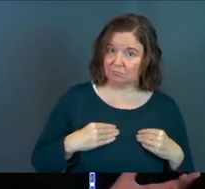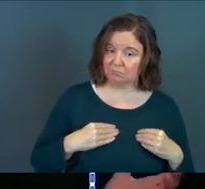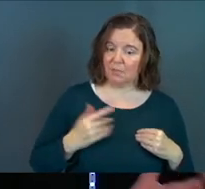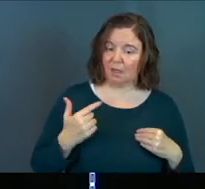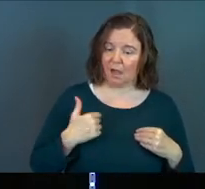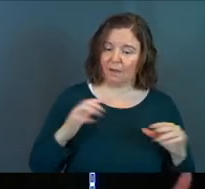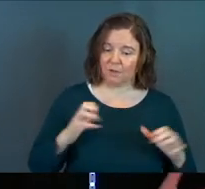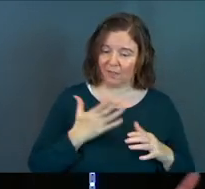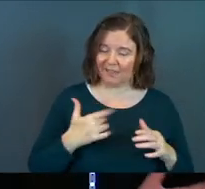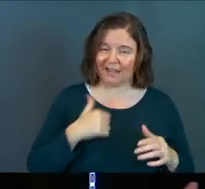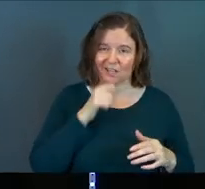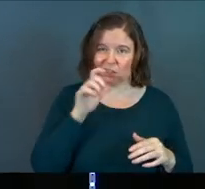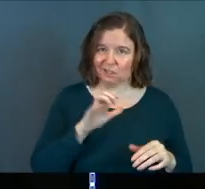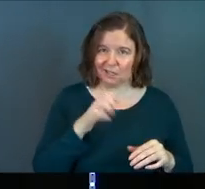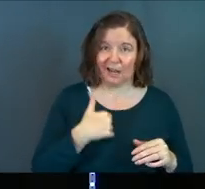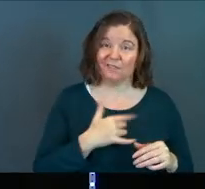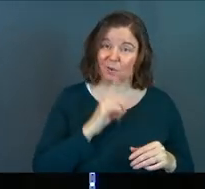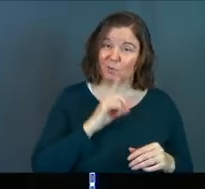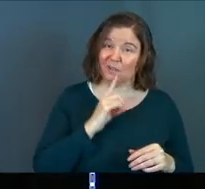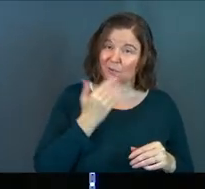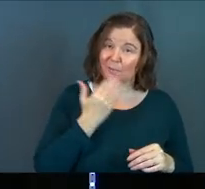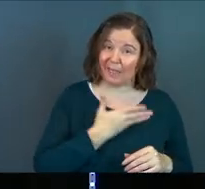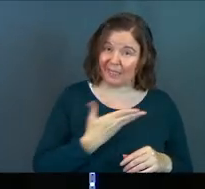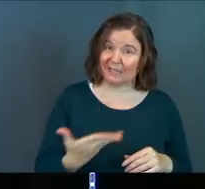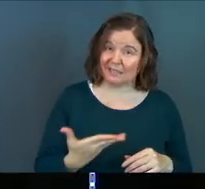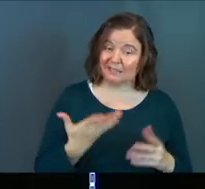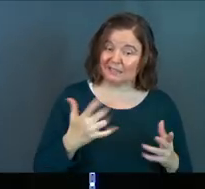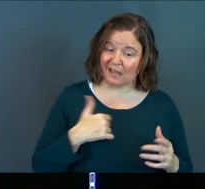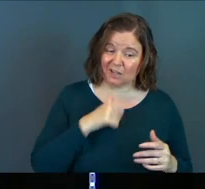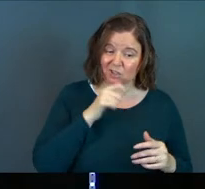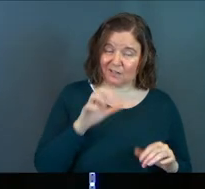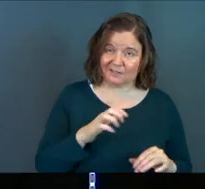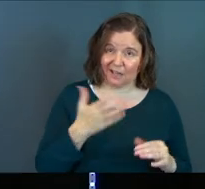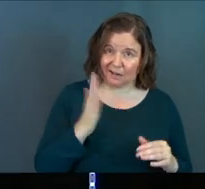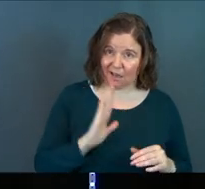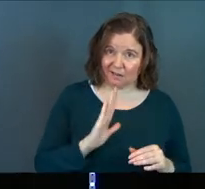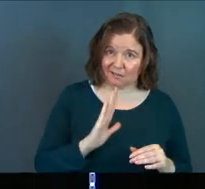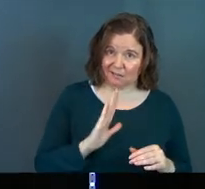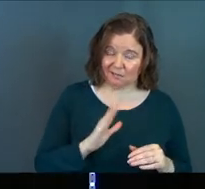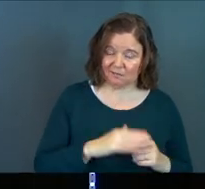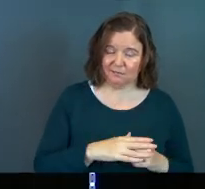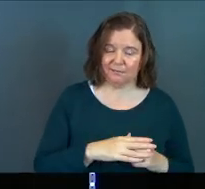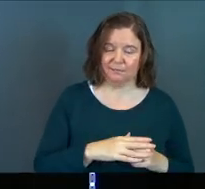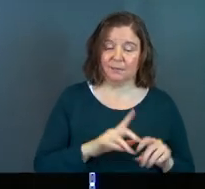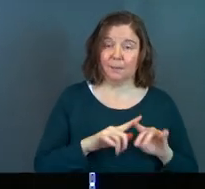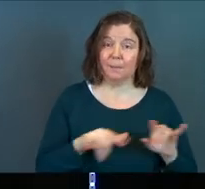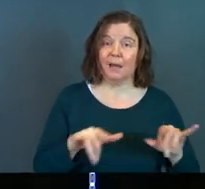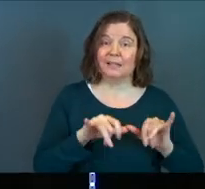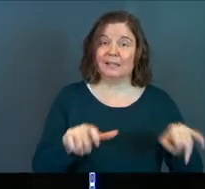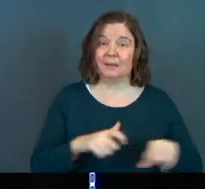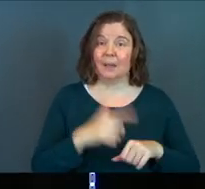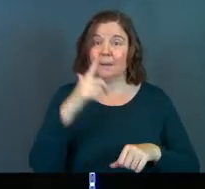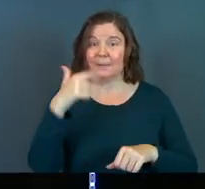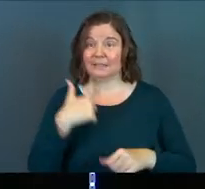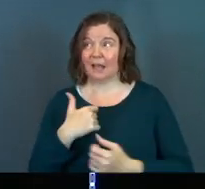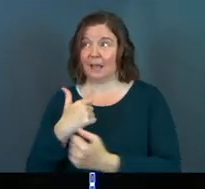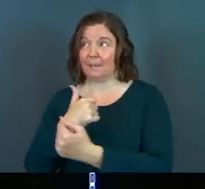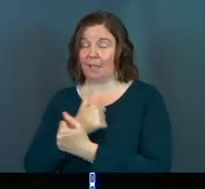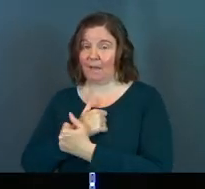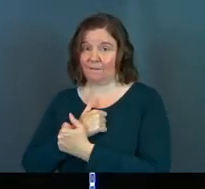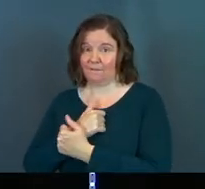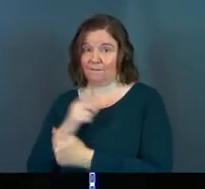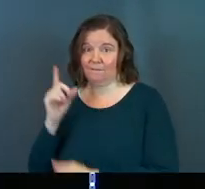I've, I've done things I shouldn't have done. I've done really bad things that I shouldn't have done, God. But because I am loved